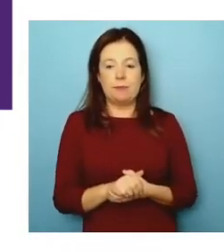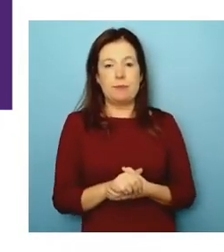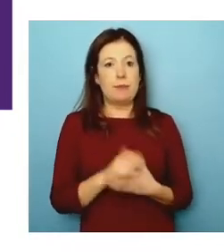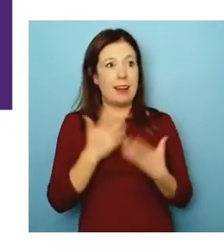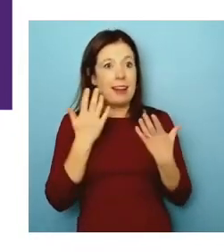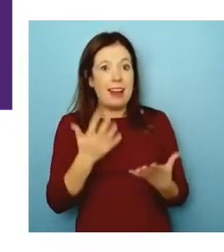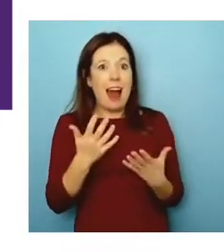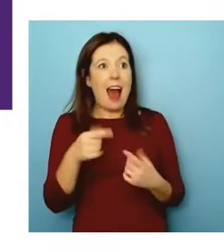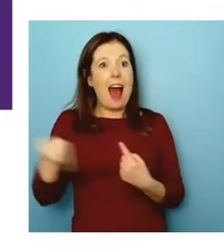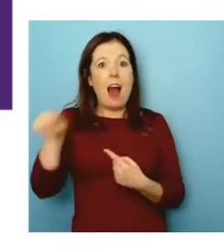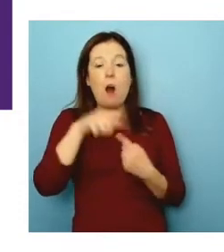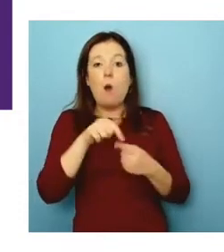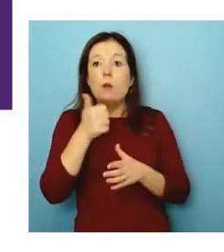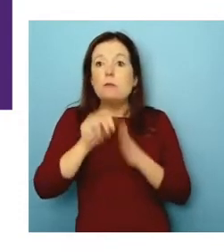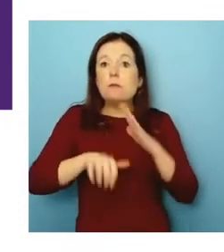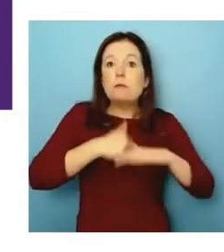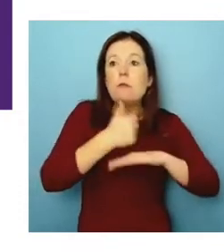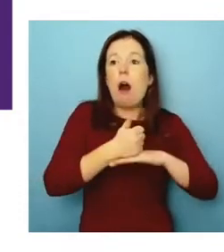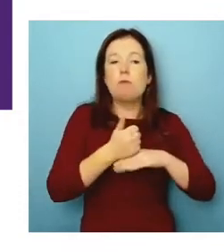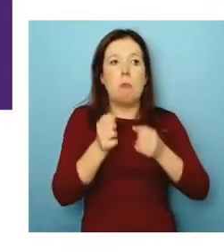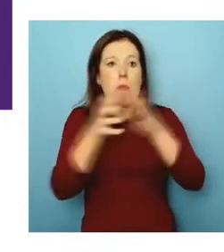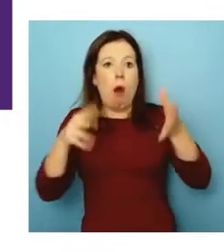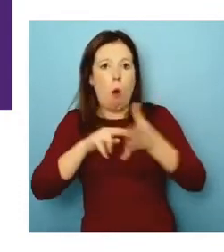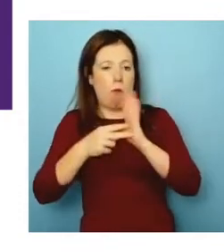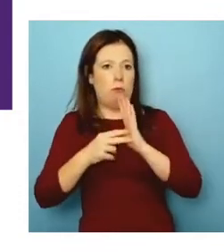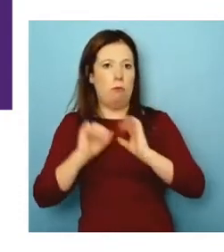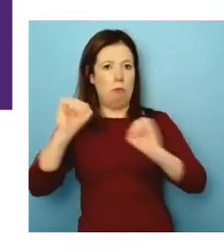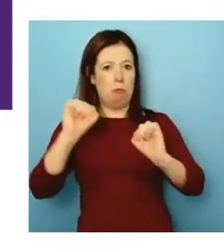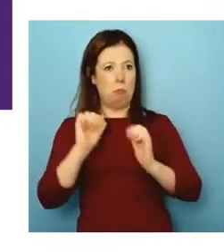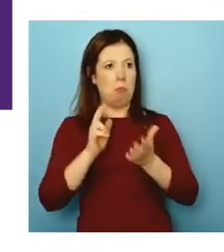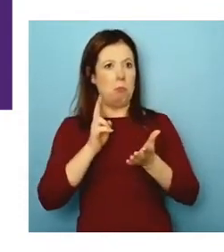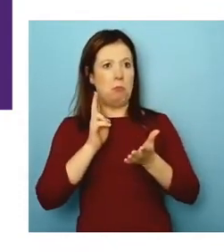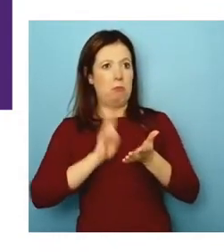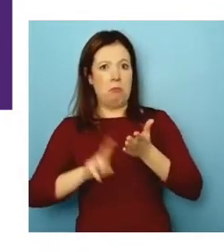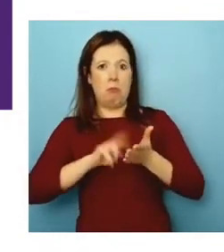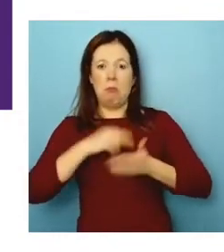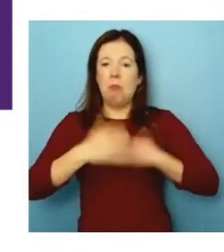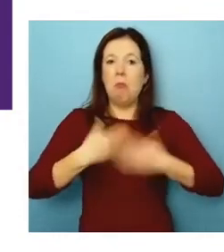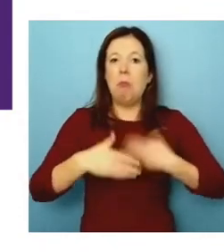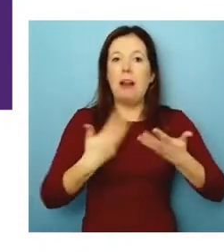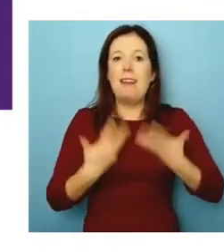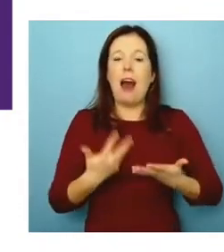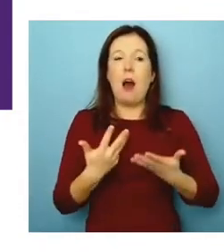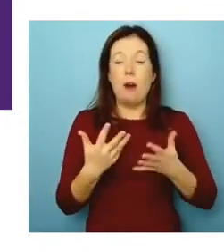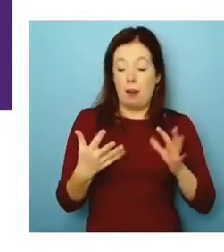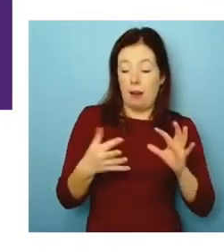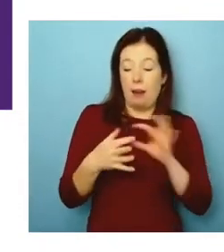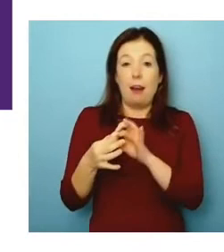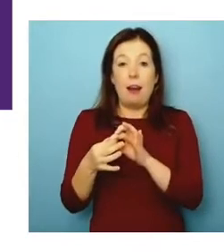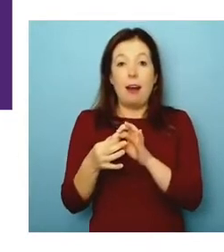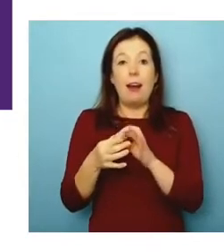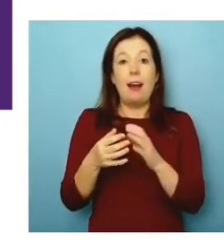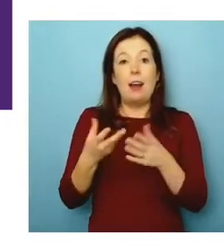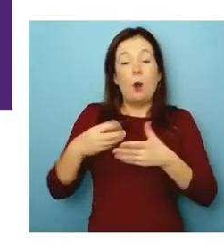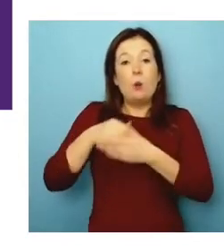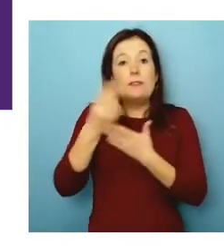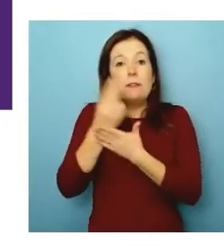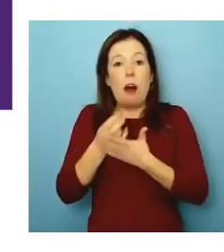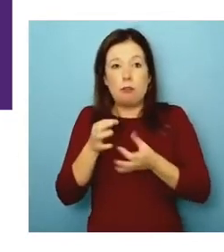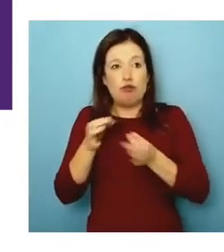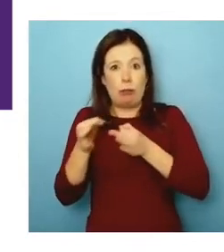of startups and large organizations. And it's much easier now to connect that with inclusive design strategies because people are now much more,